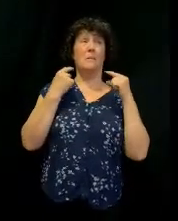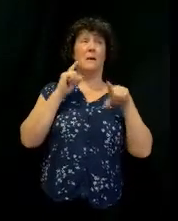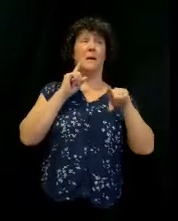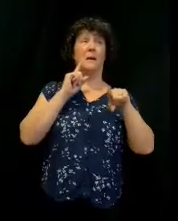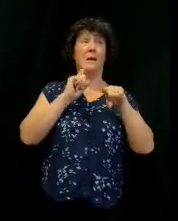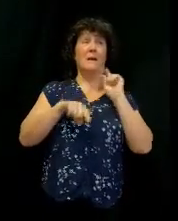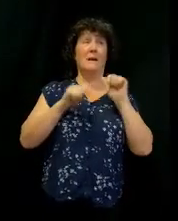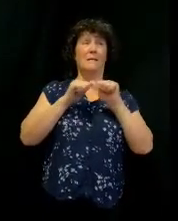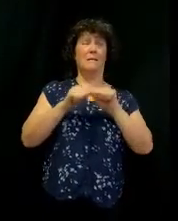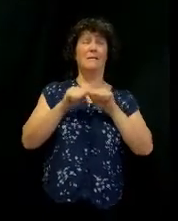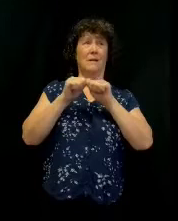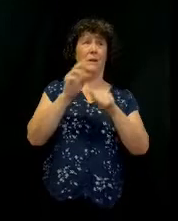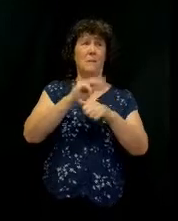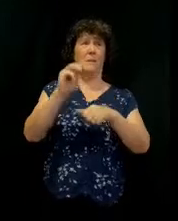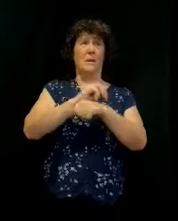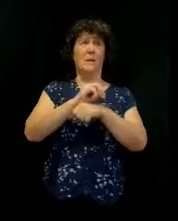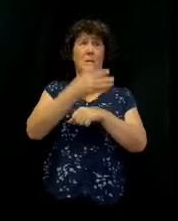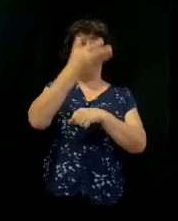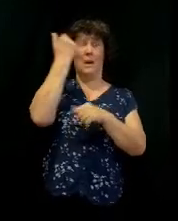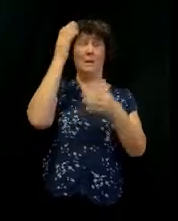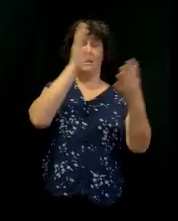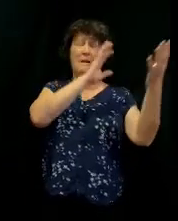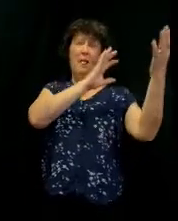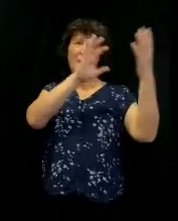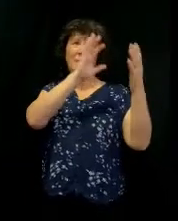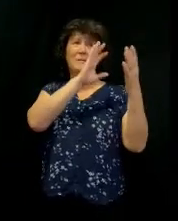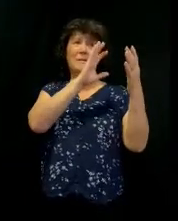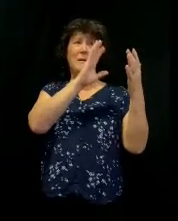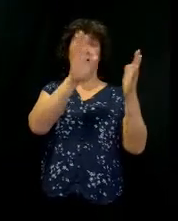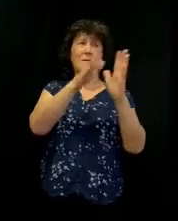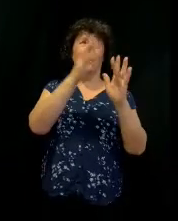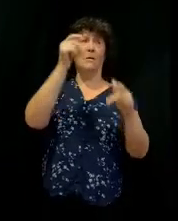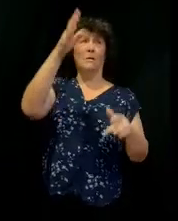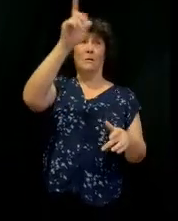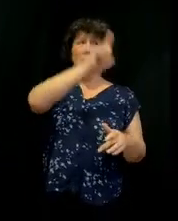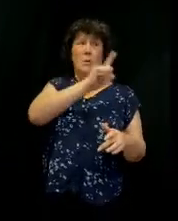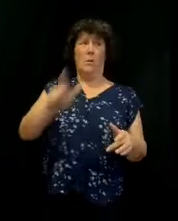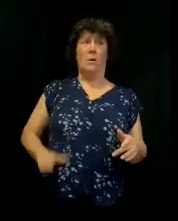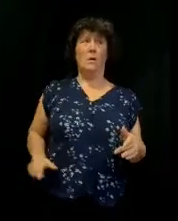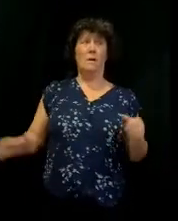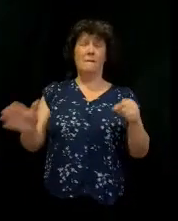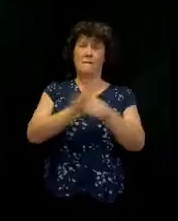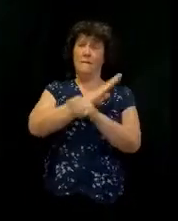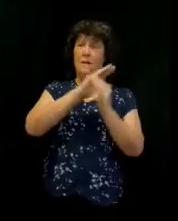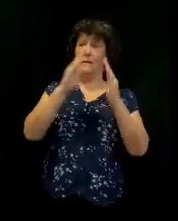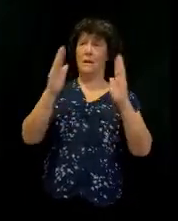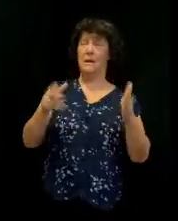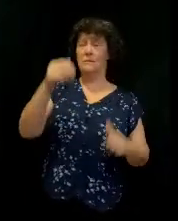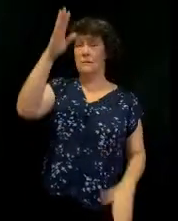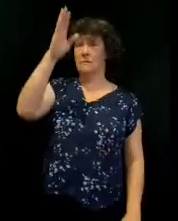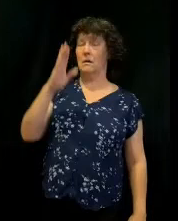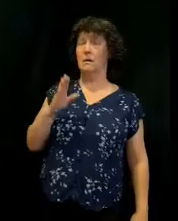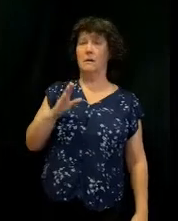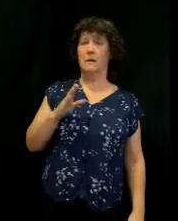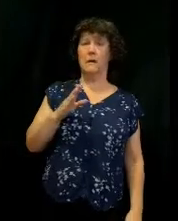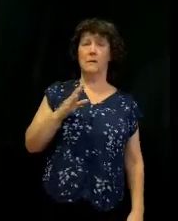not continue ministering because of the cloud, for the glory of the Lord filled the house of God.